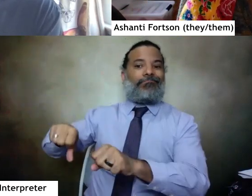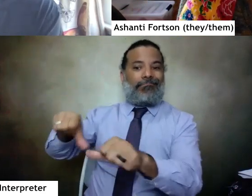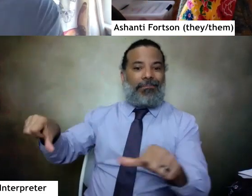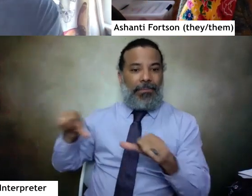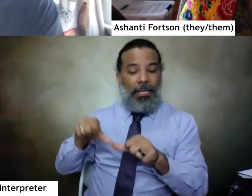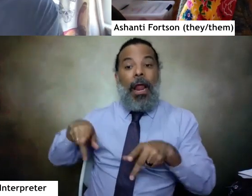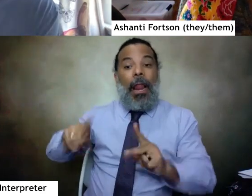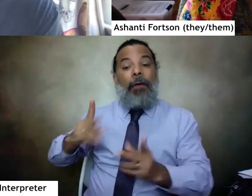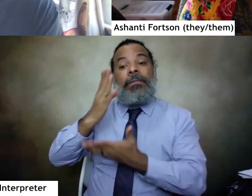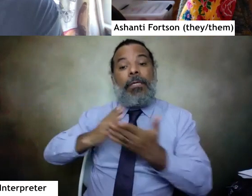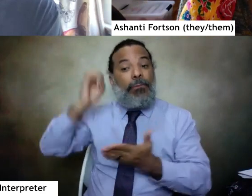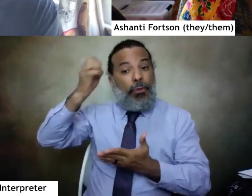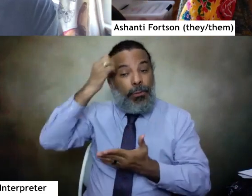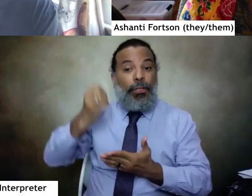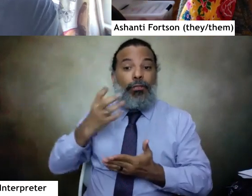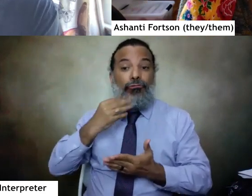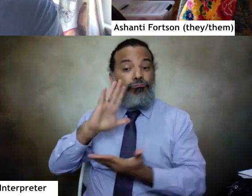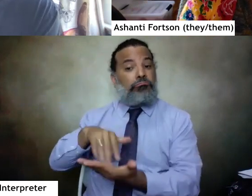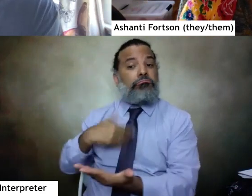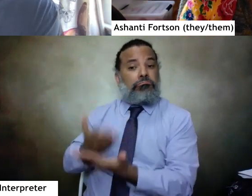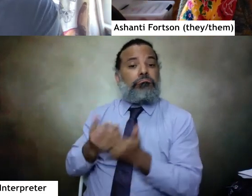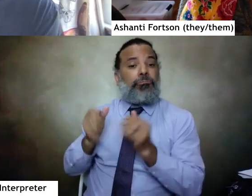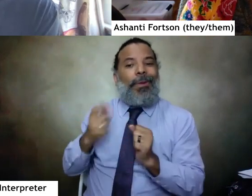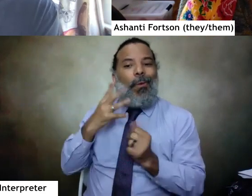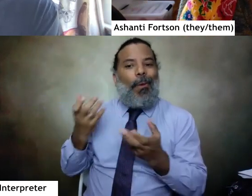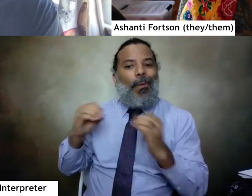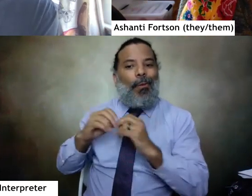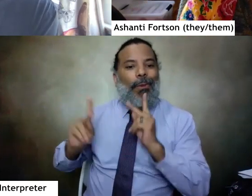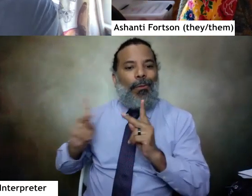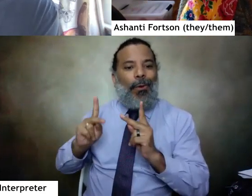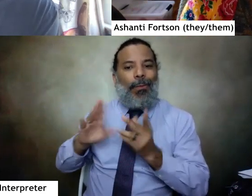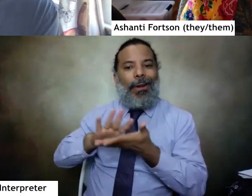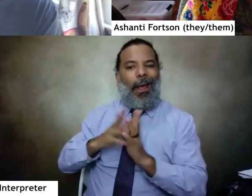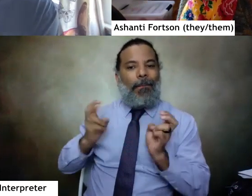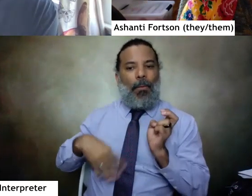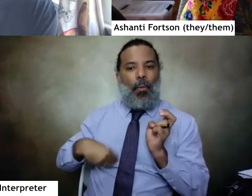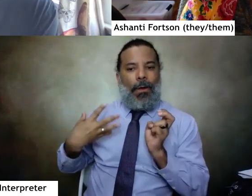European Jews to enter because they wanted more people who could become white.